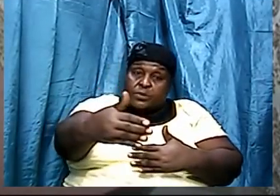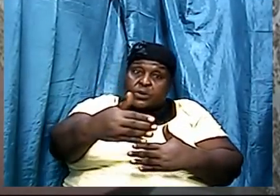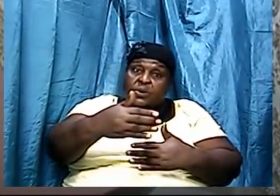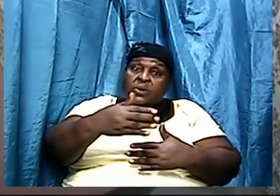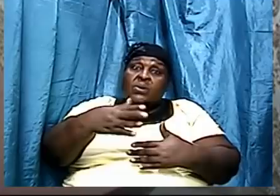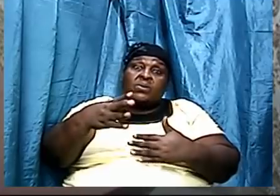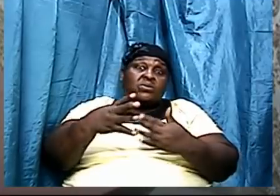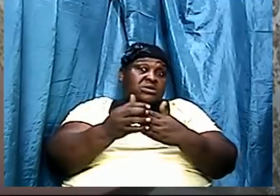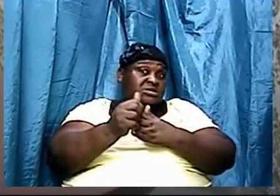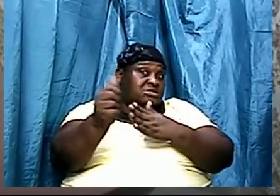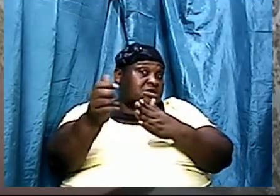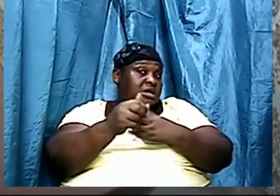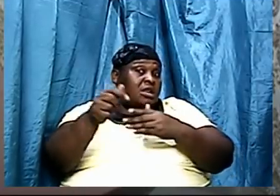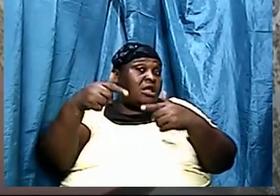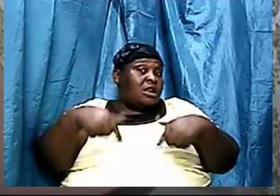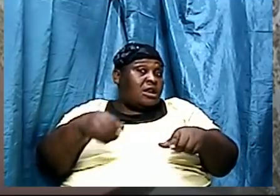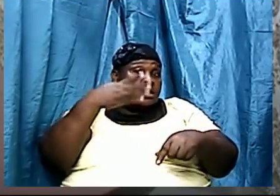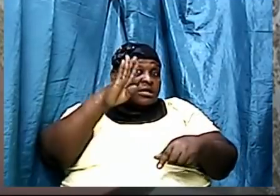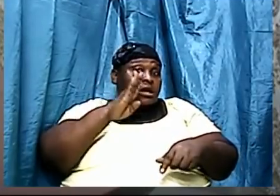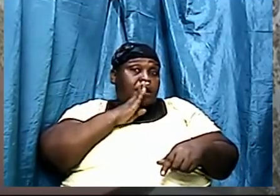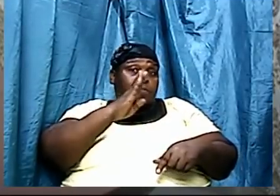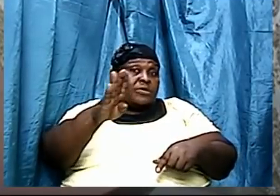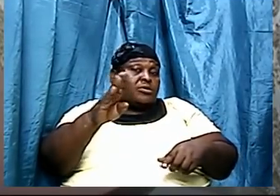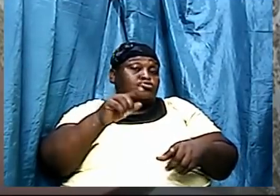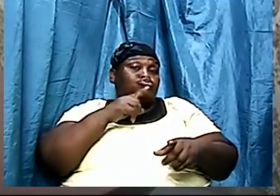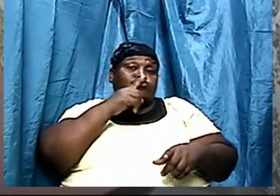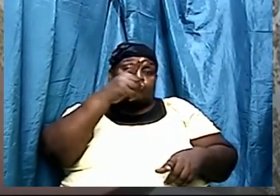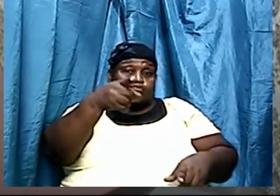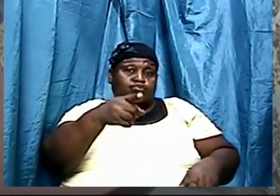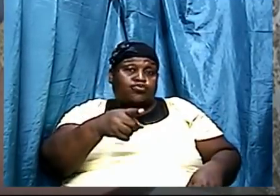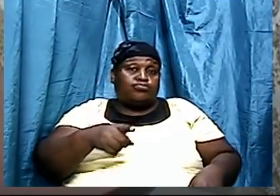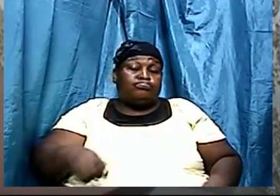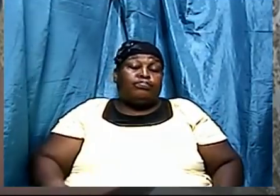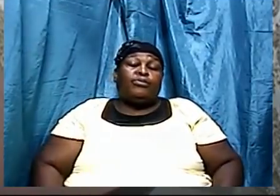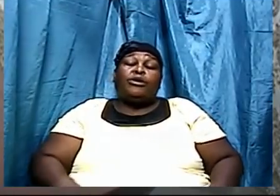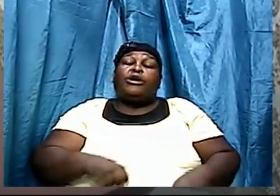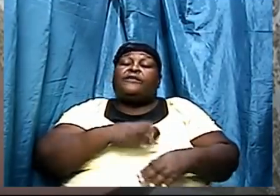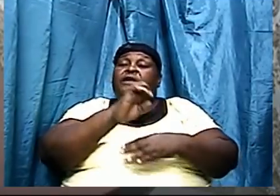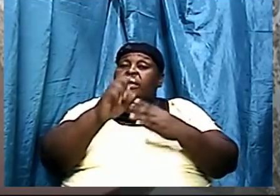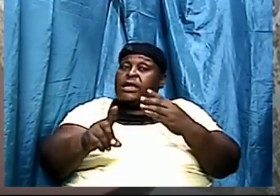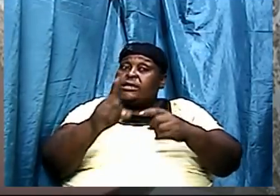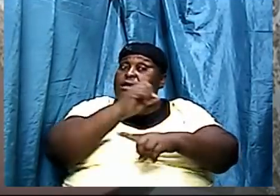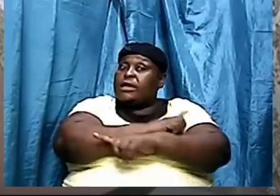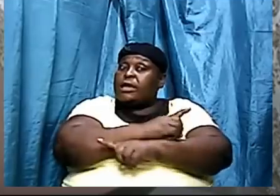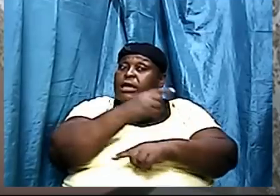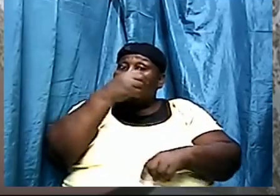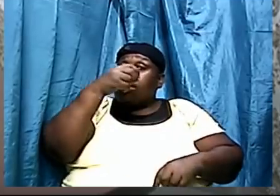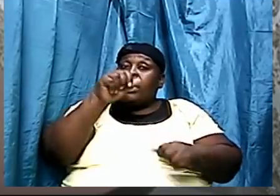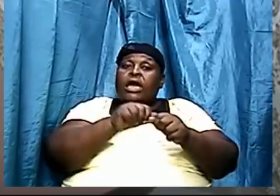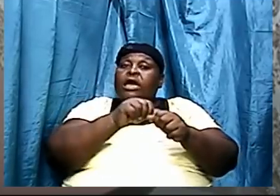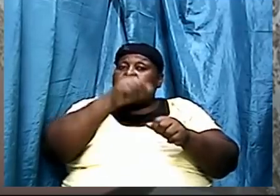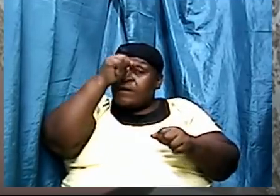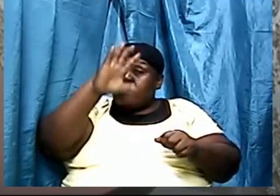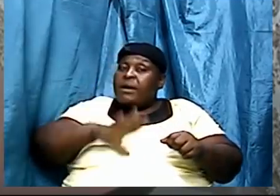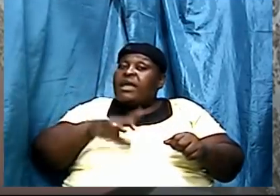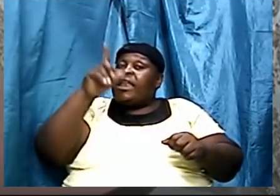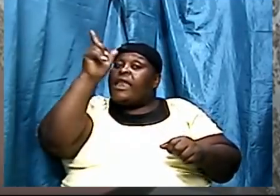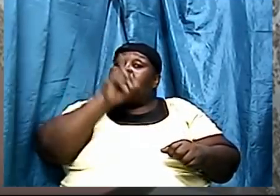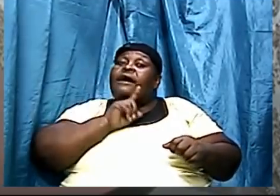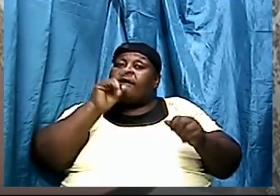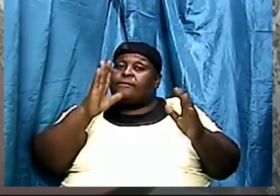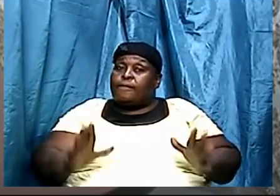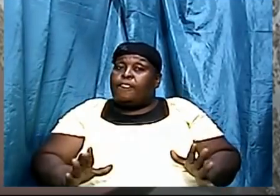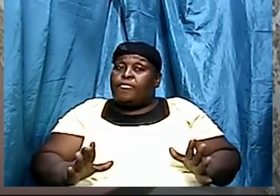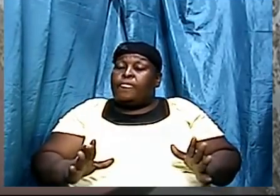and at the end of the day let every man be a liar because over and over we have seen it so far in